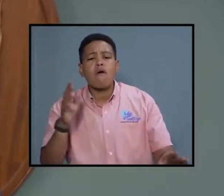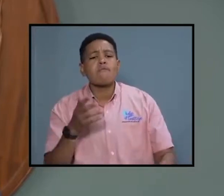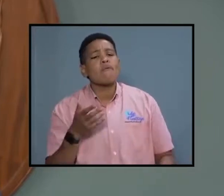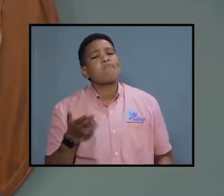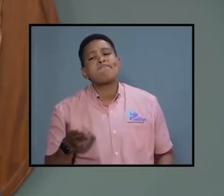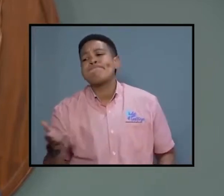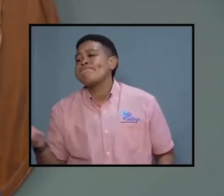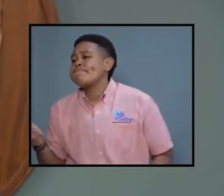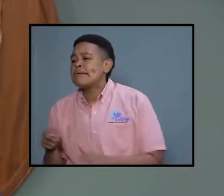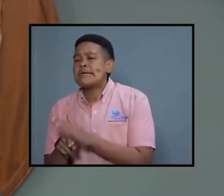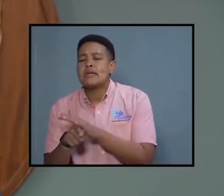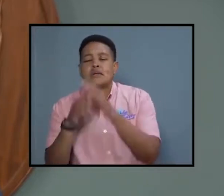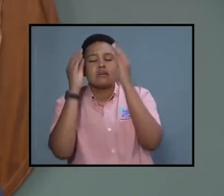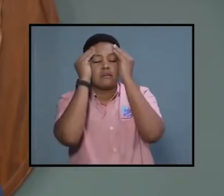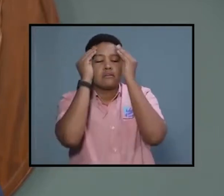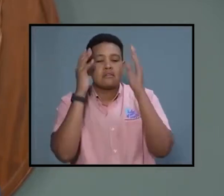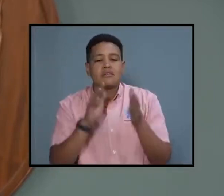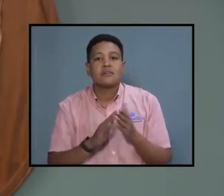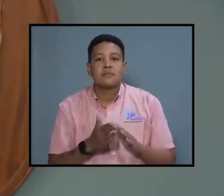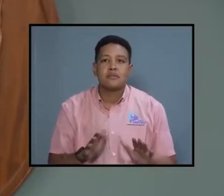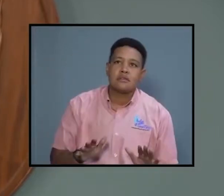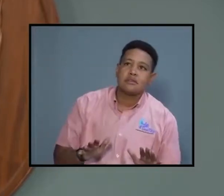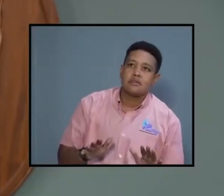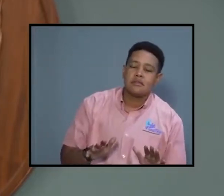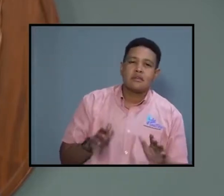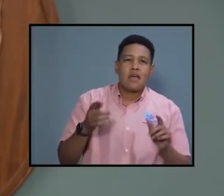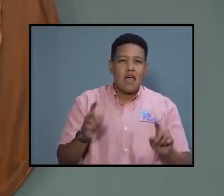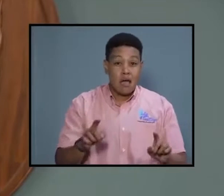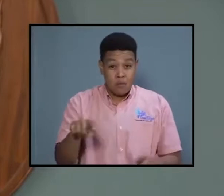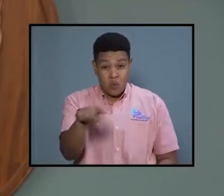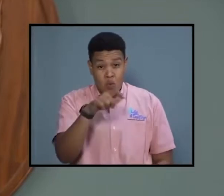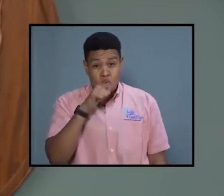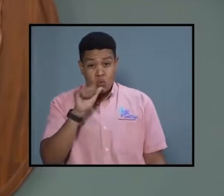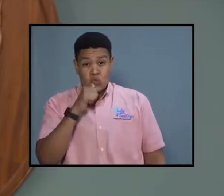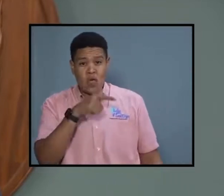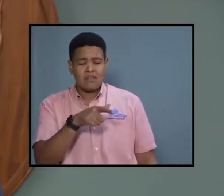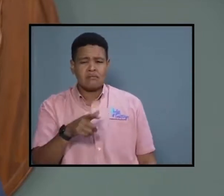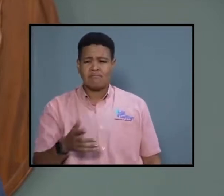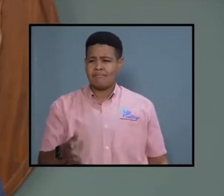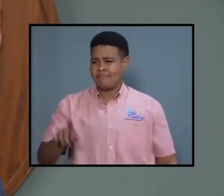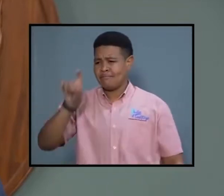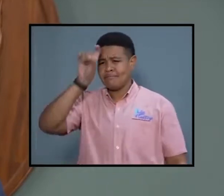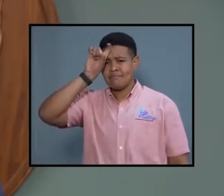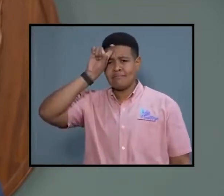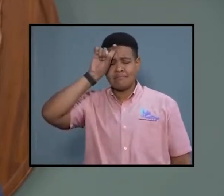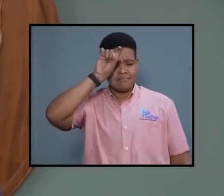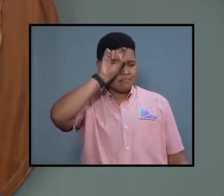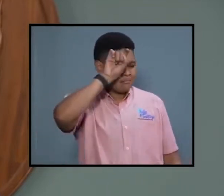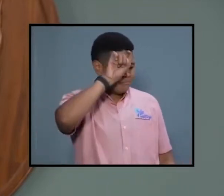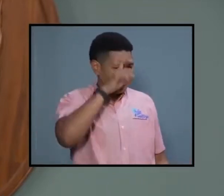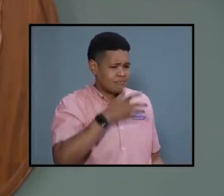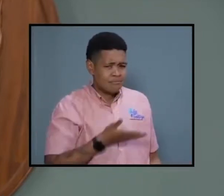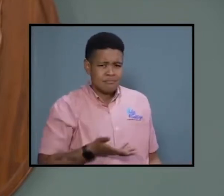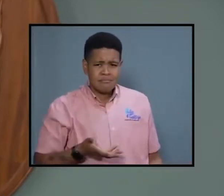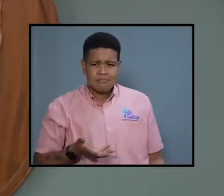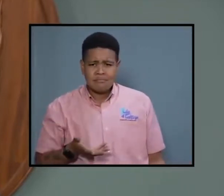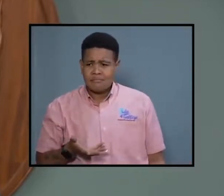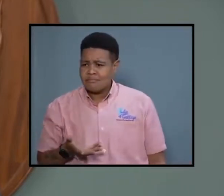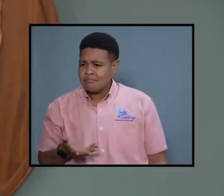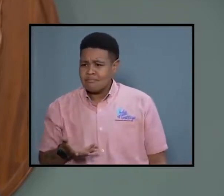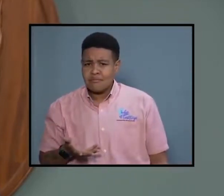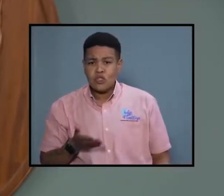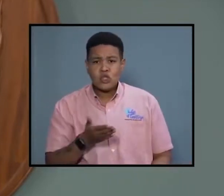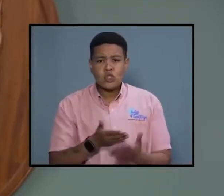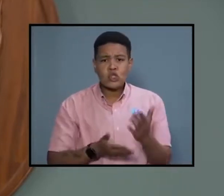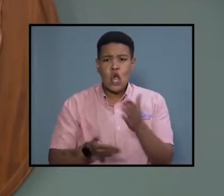To those who are suffering, they are puzzled as to why some leaders